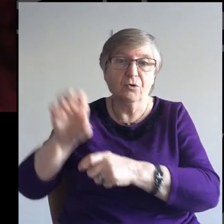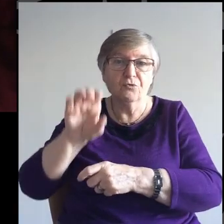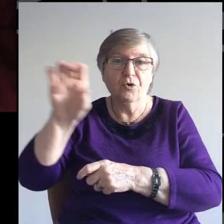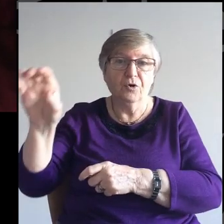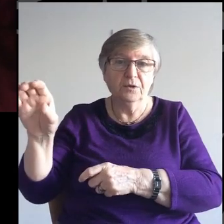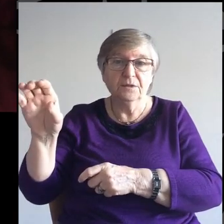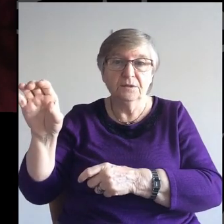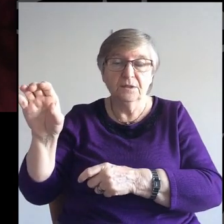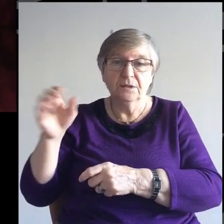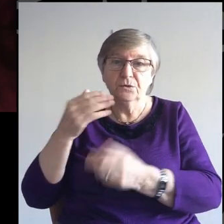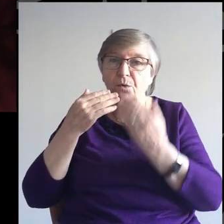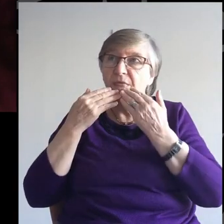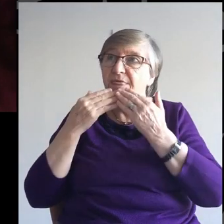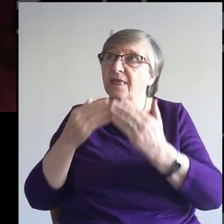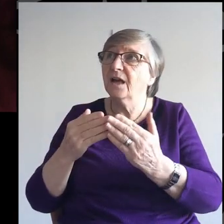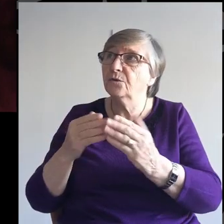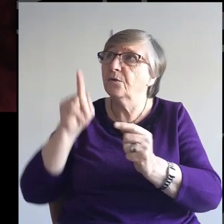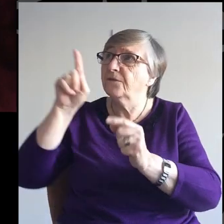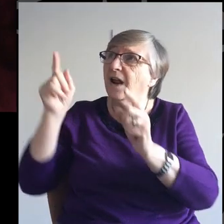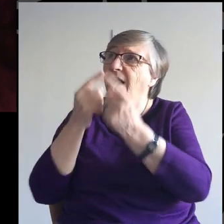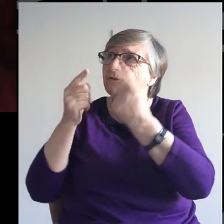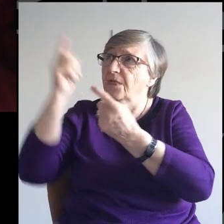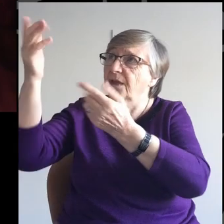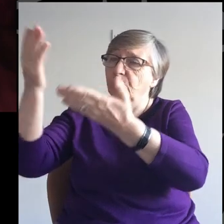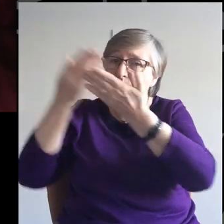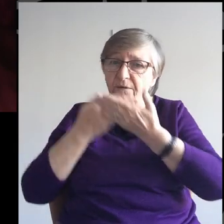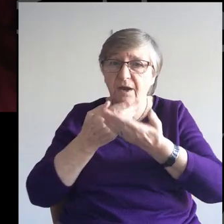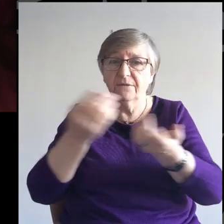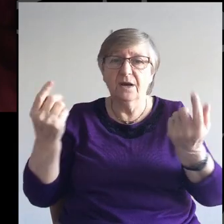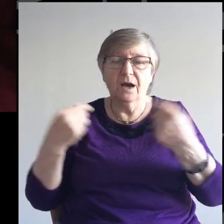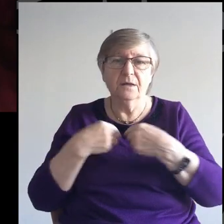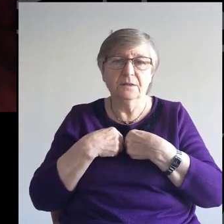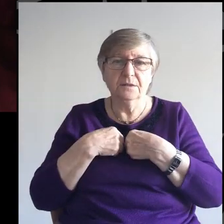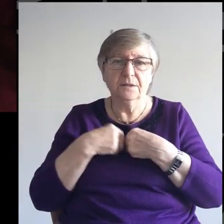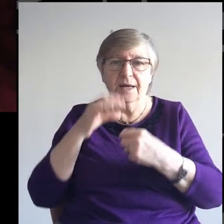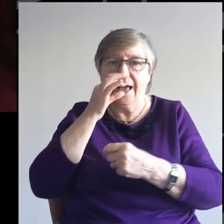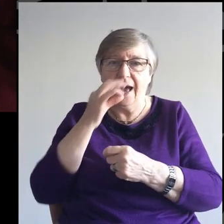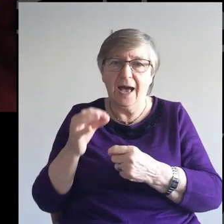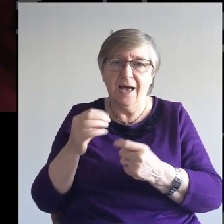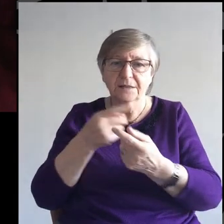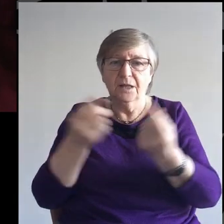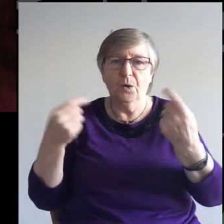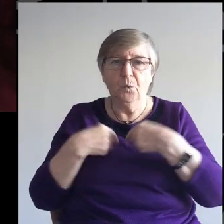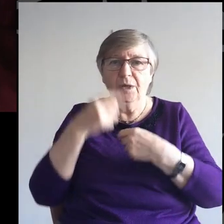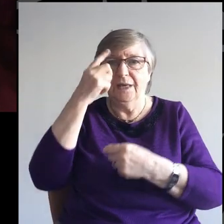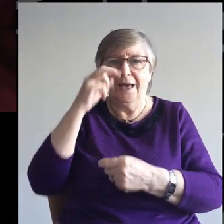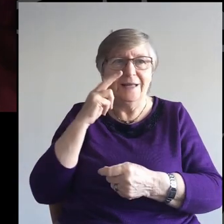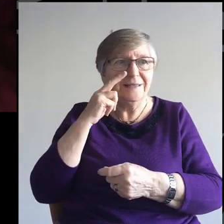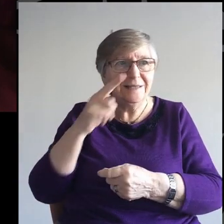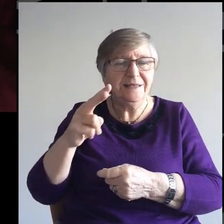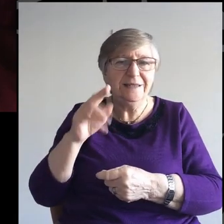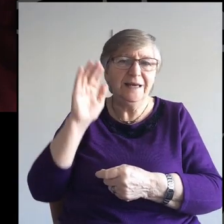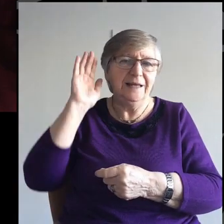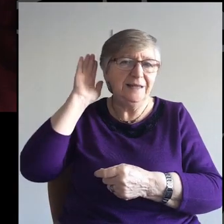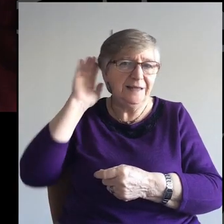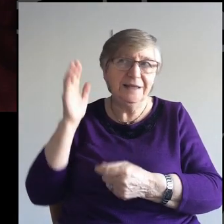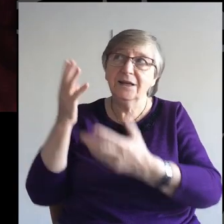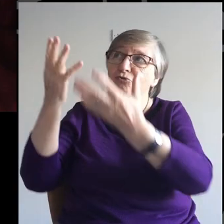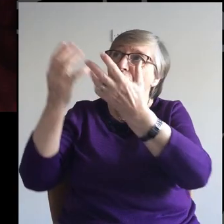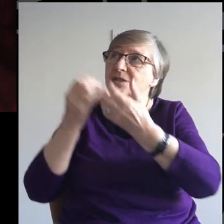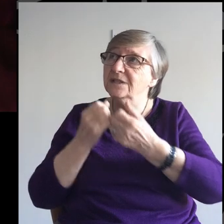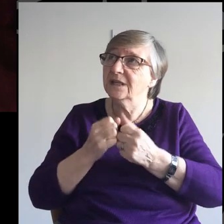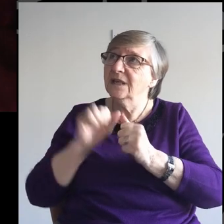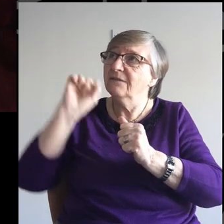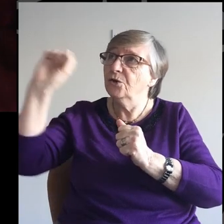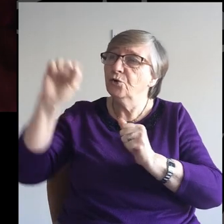all-out commitment that you have made and given to us and for us and ask, gracious God, that we might see and hear and receive that